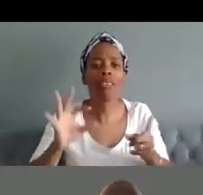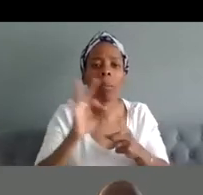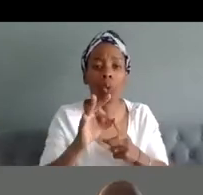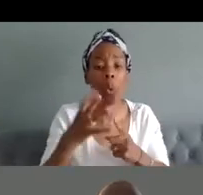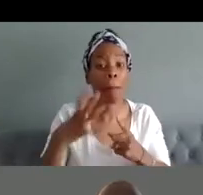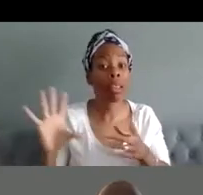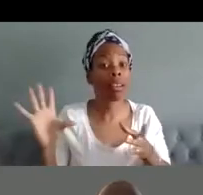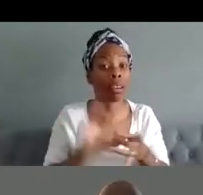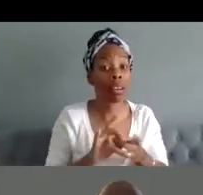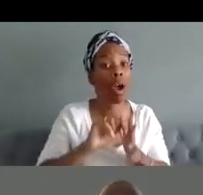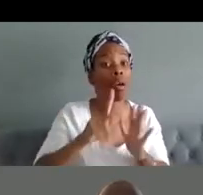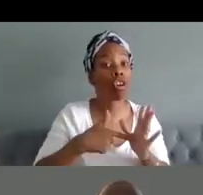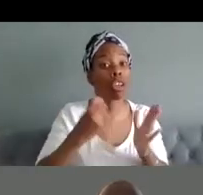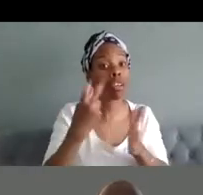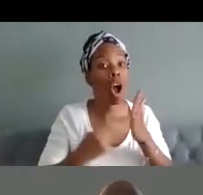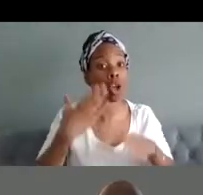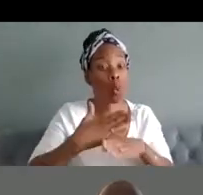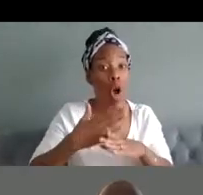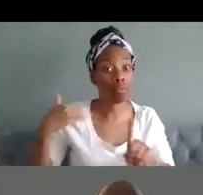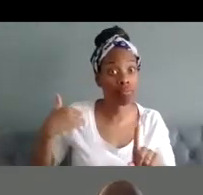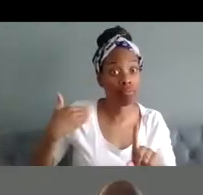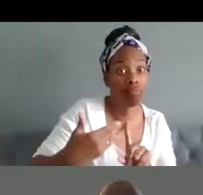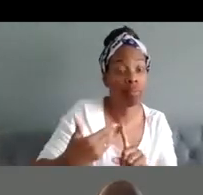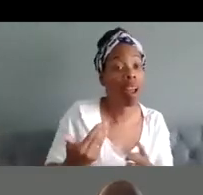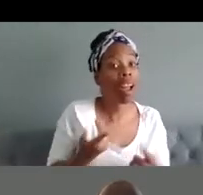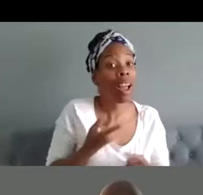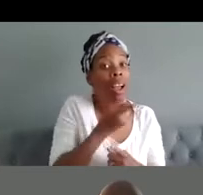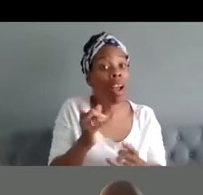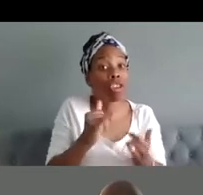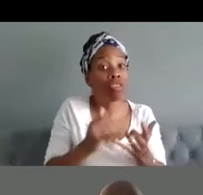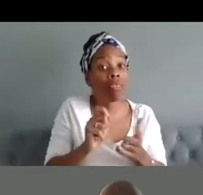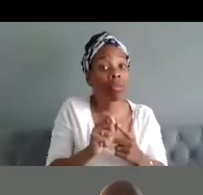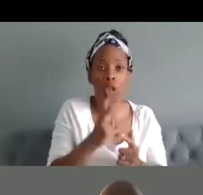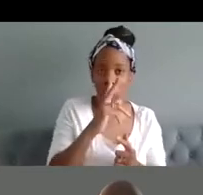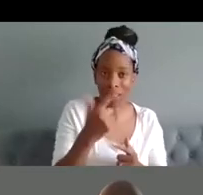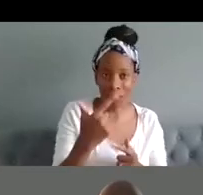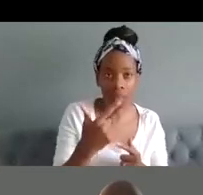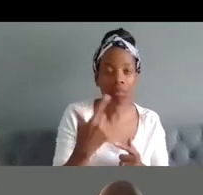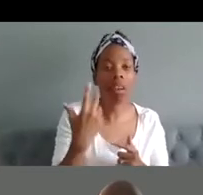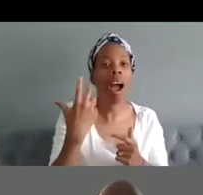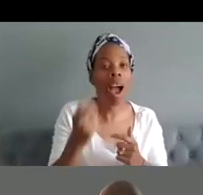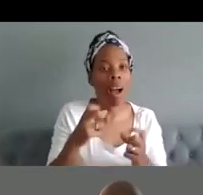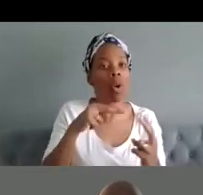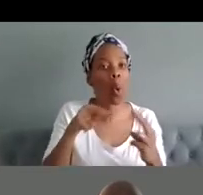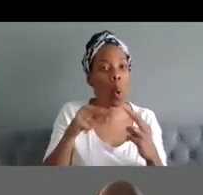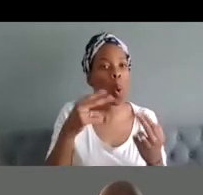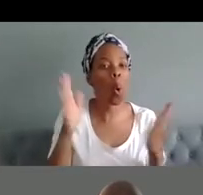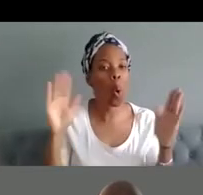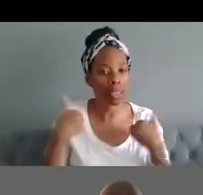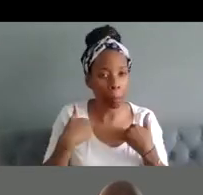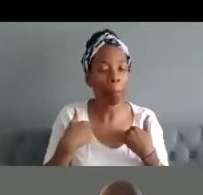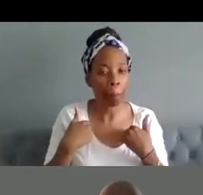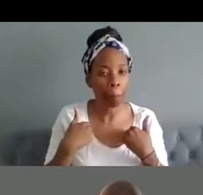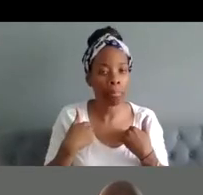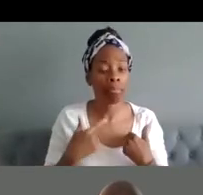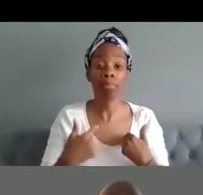time is now 27 years old he is autistic and i first started working with sharif uh